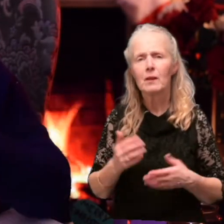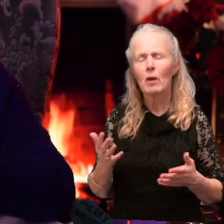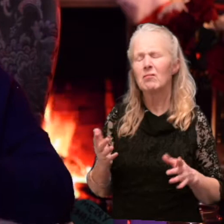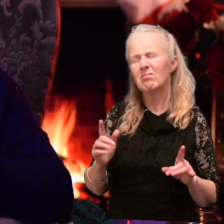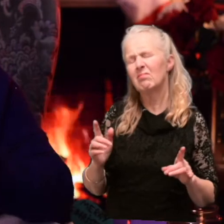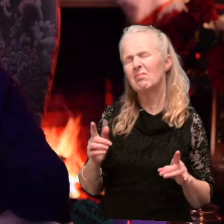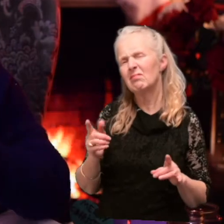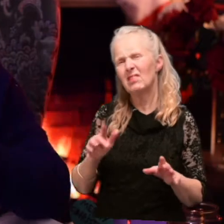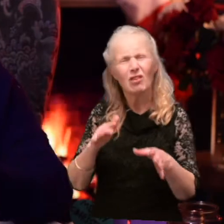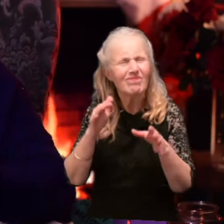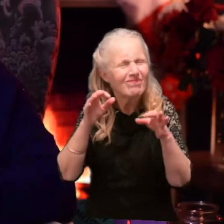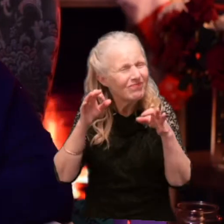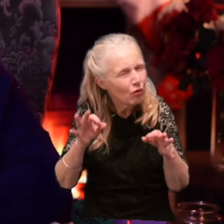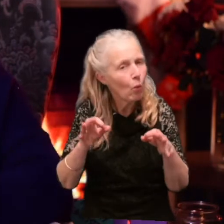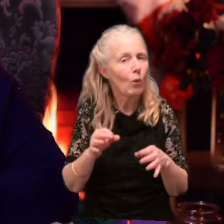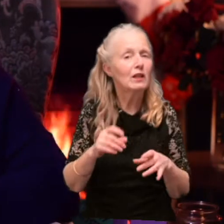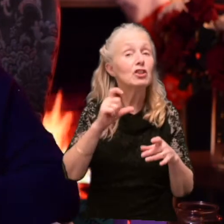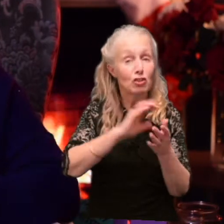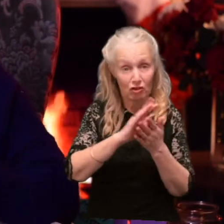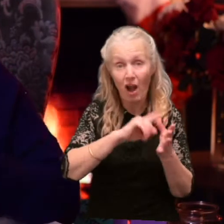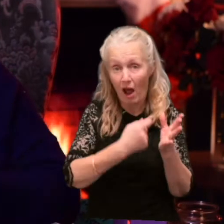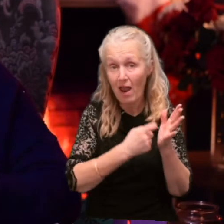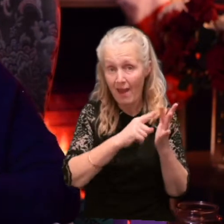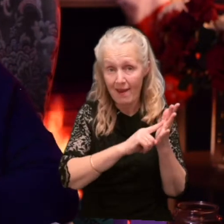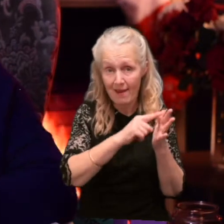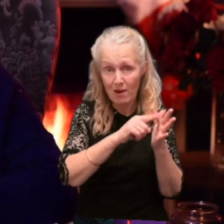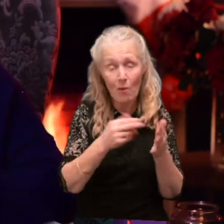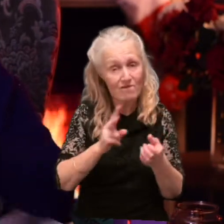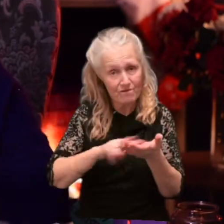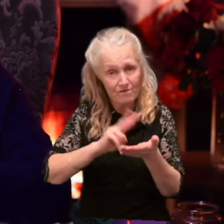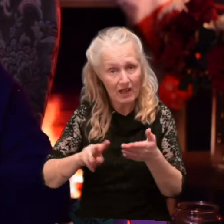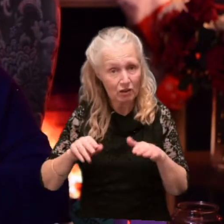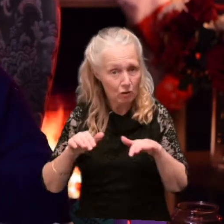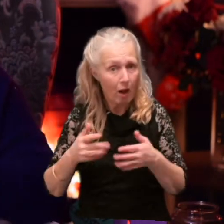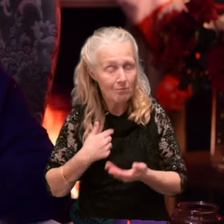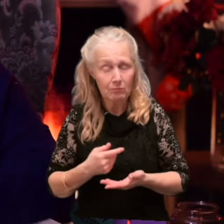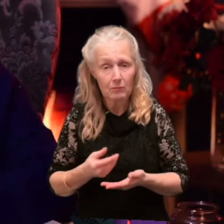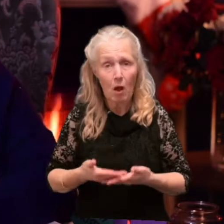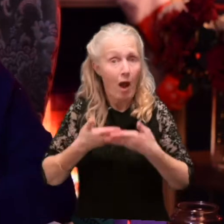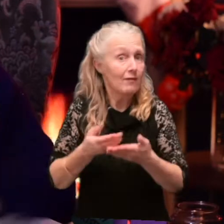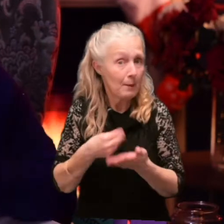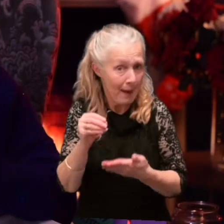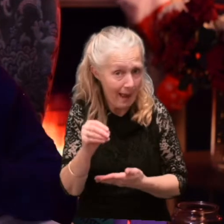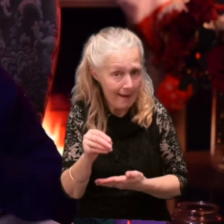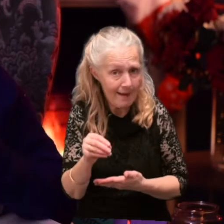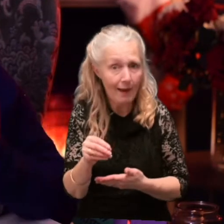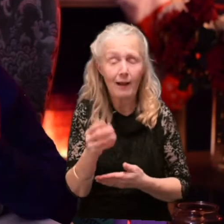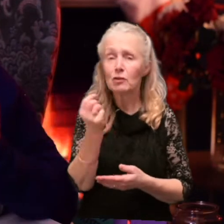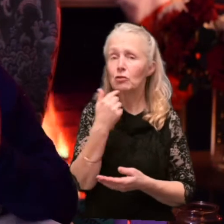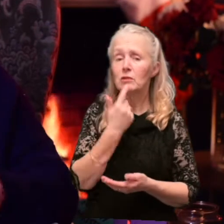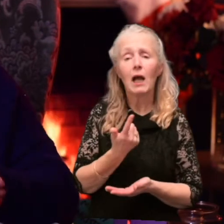strictly true. Charlie on the market. Charlie, who has the veg stall. Well, I offered to pay him and he just said,